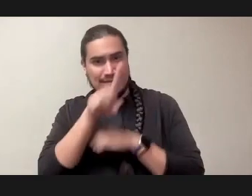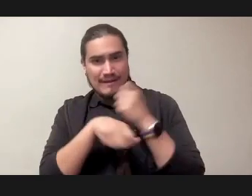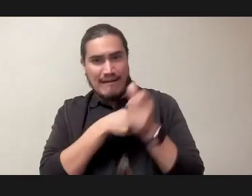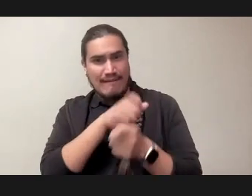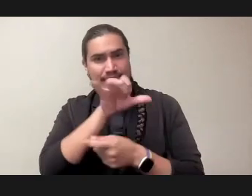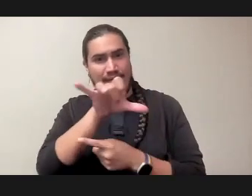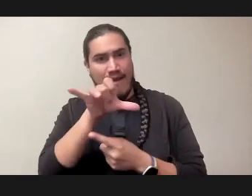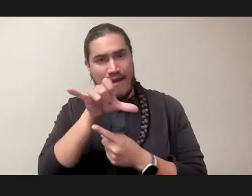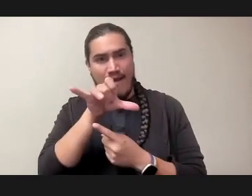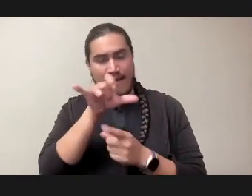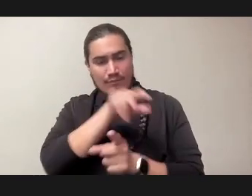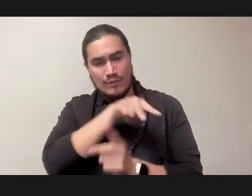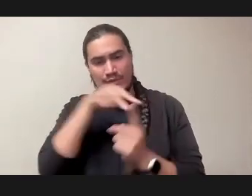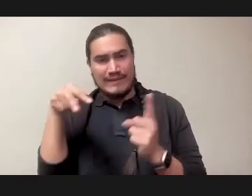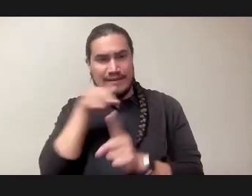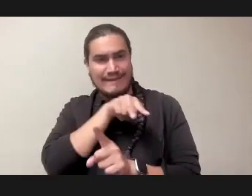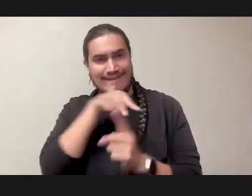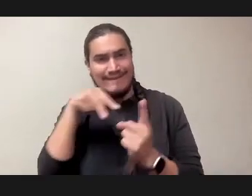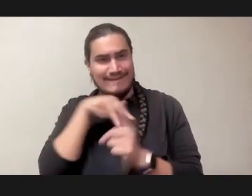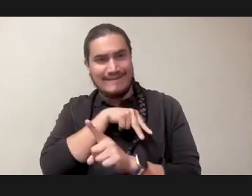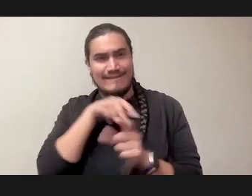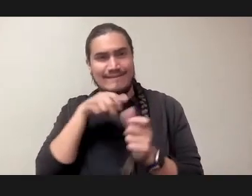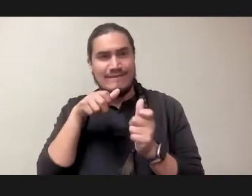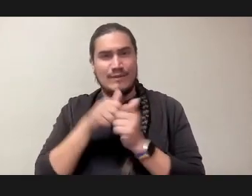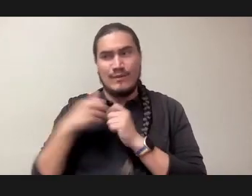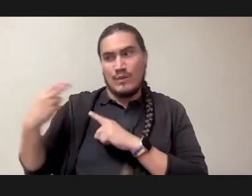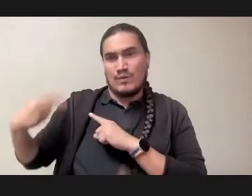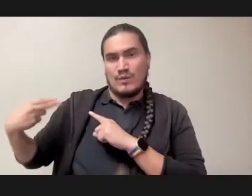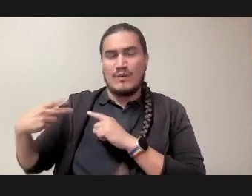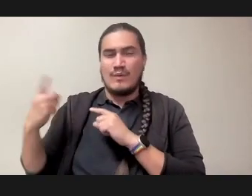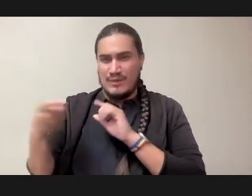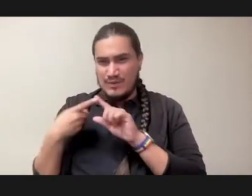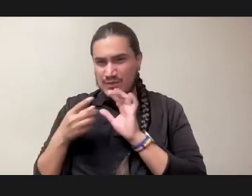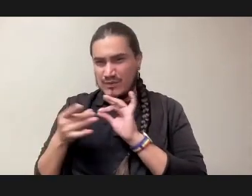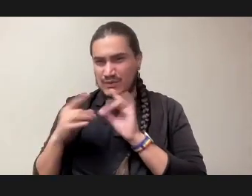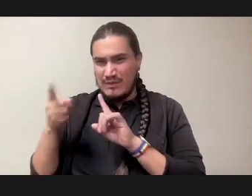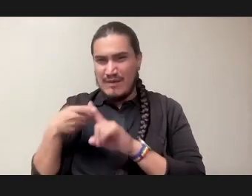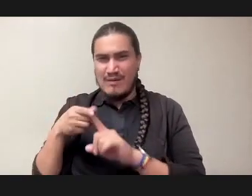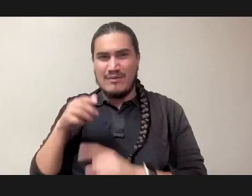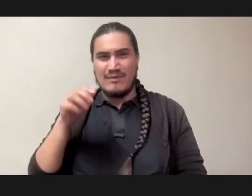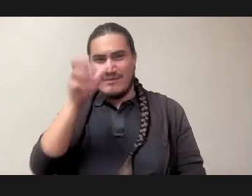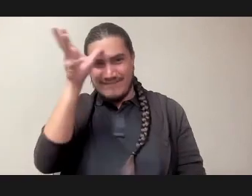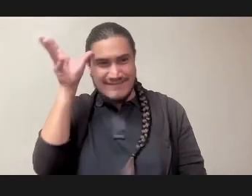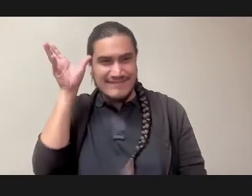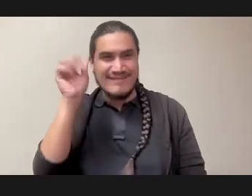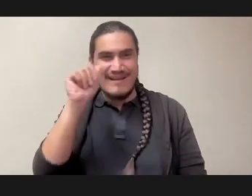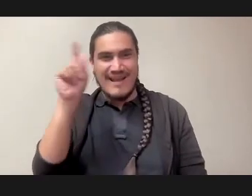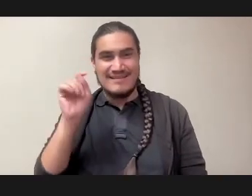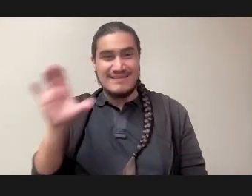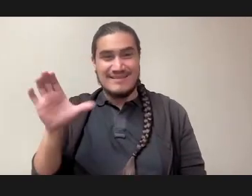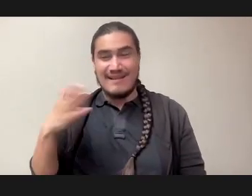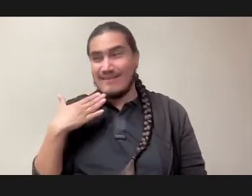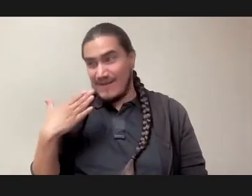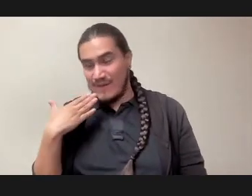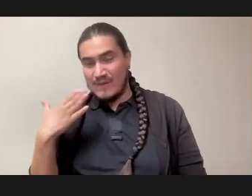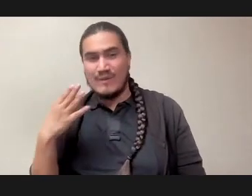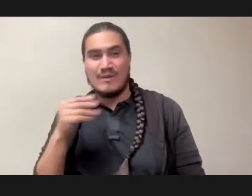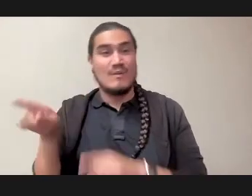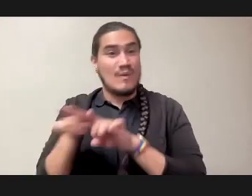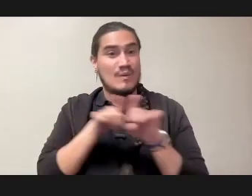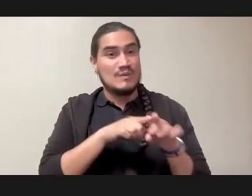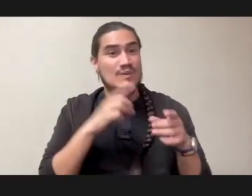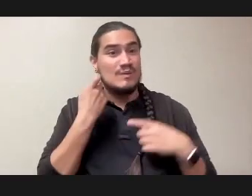both longer-term historical, when you spoke of the Aztecs, which thank you very much, and also more recently when you spoke of